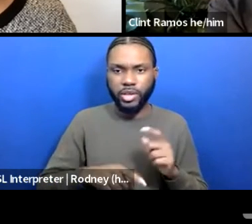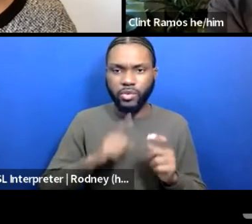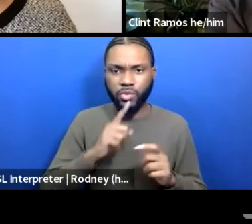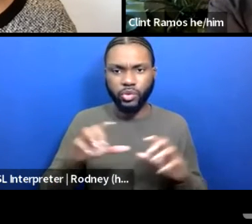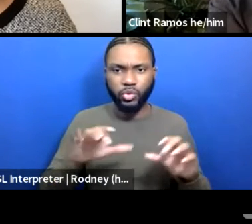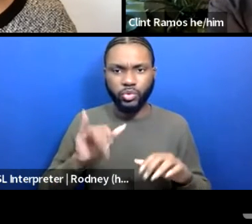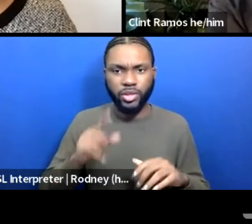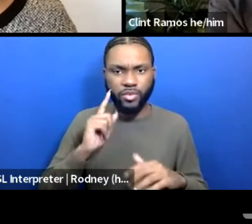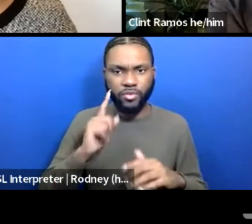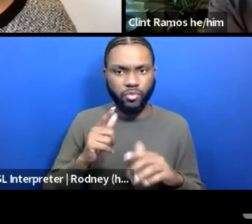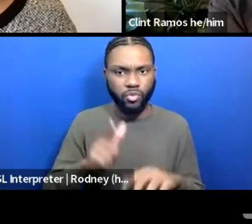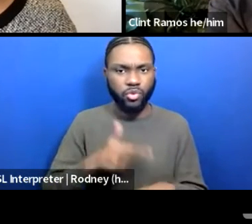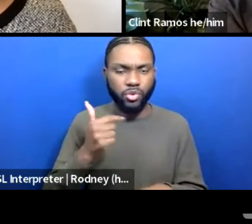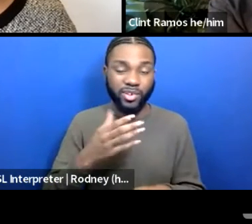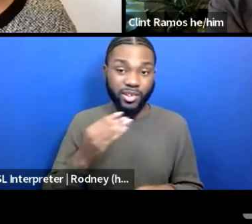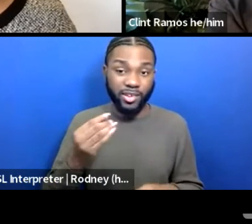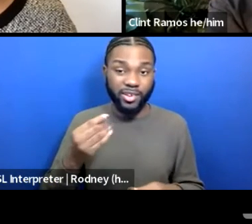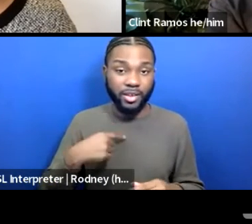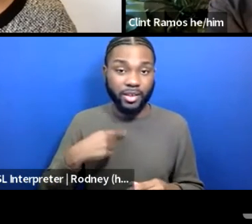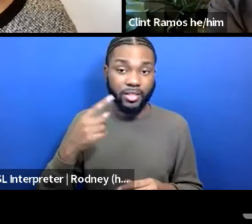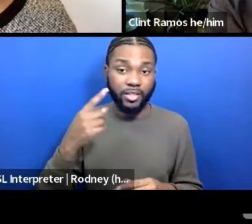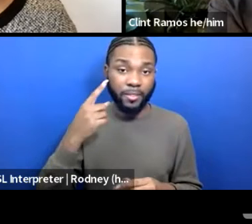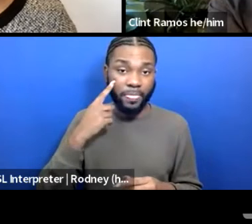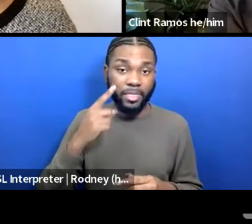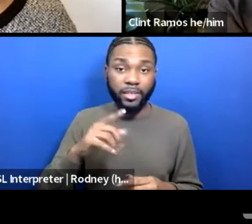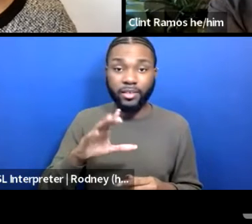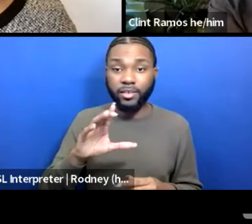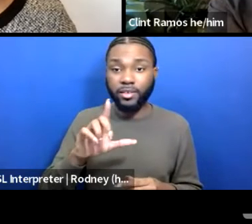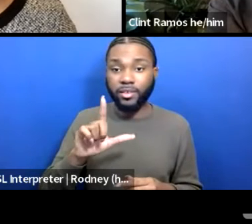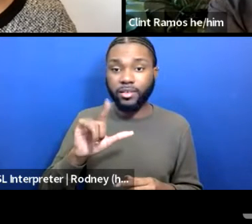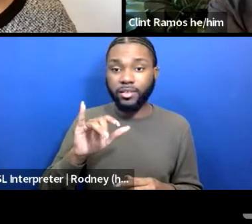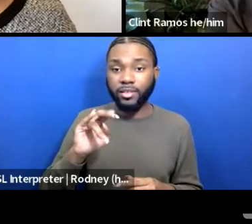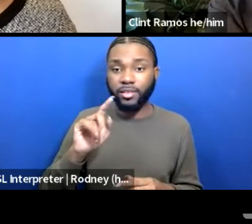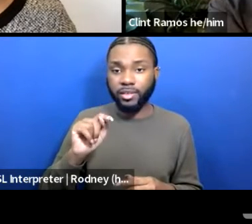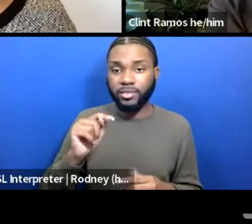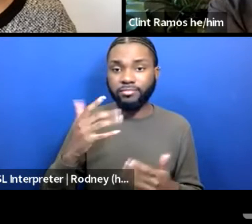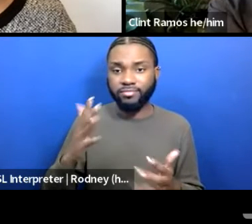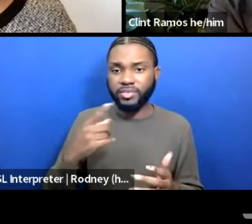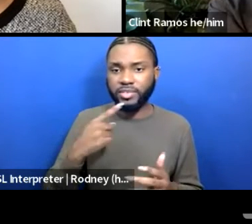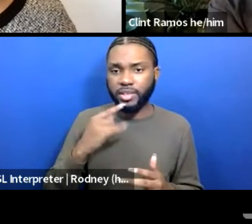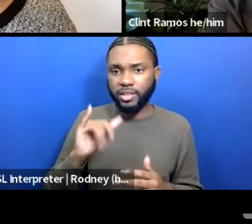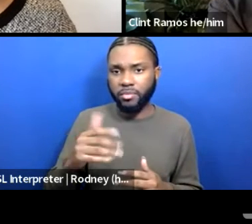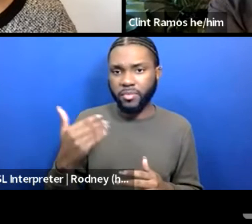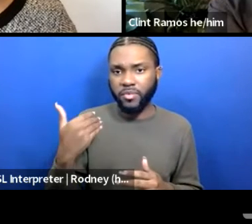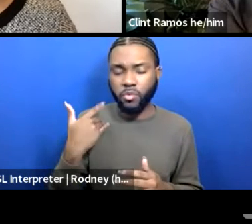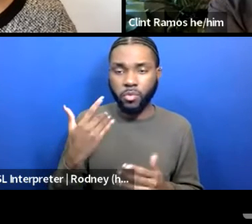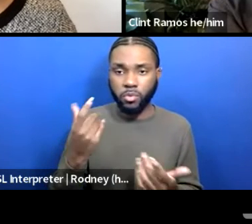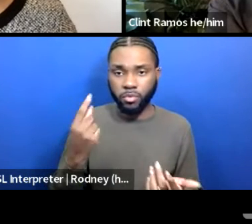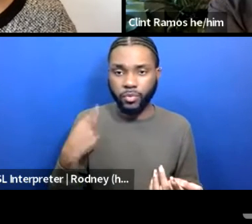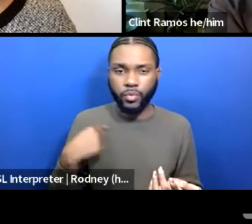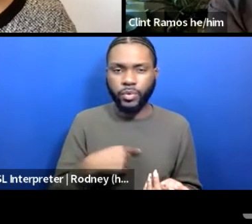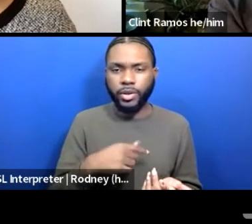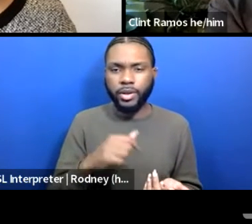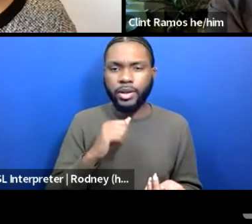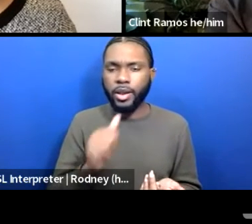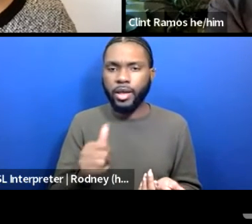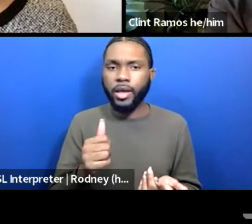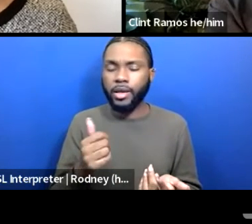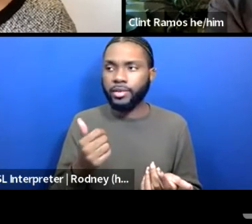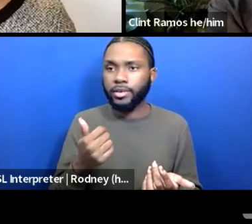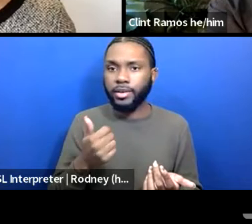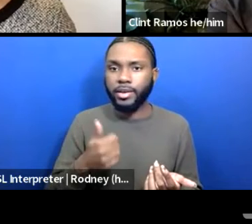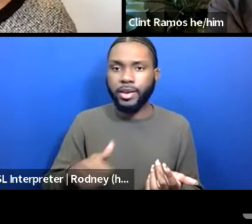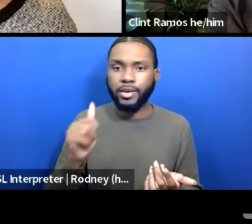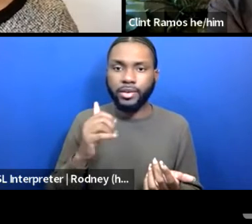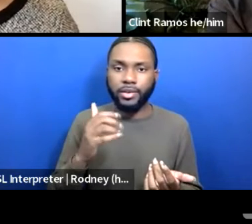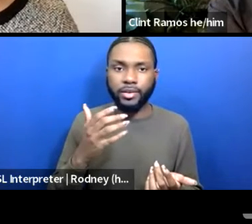long, and I think Clint said this earlier, you know, we are not, we're not any greater